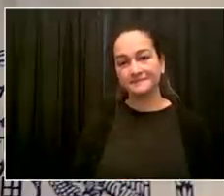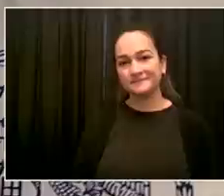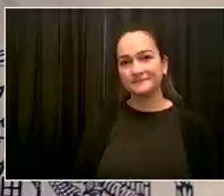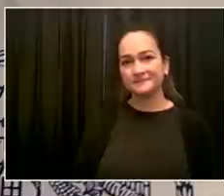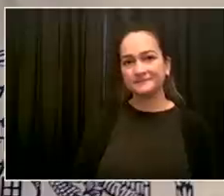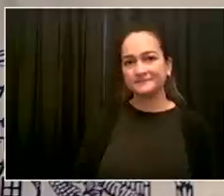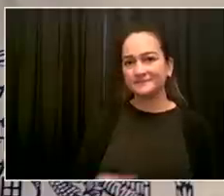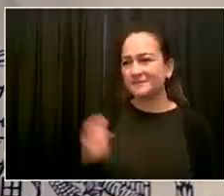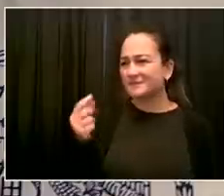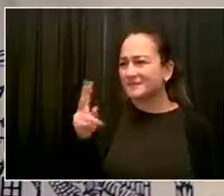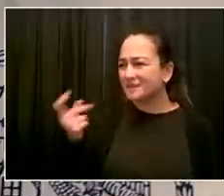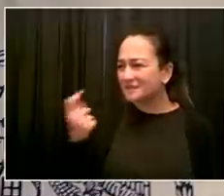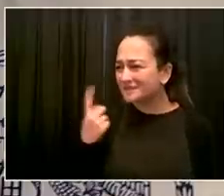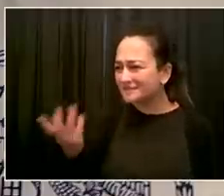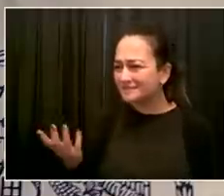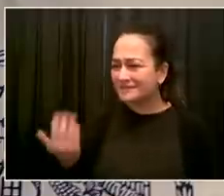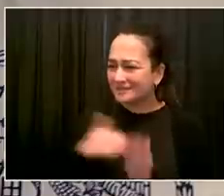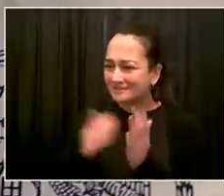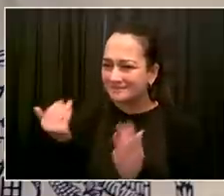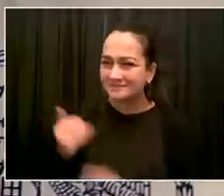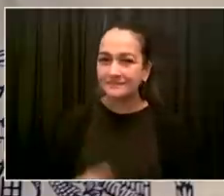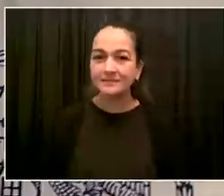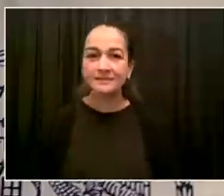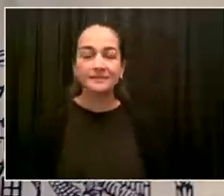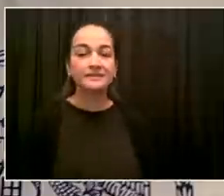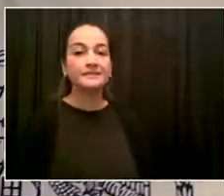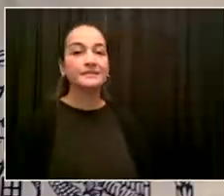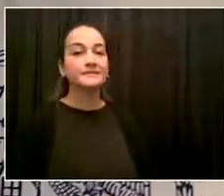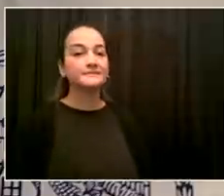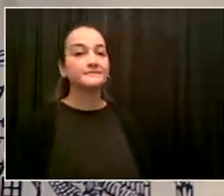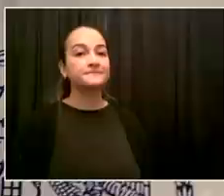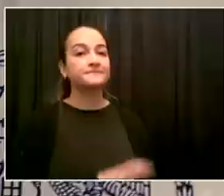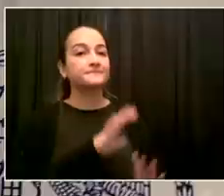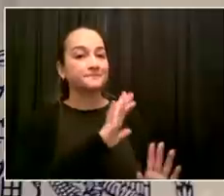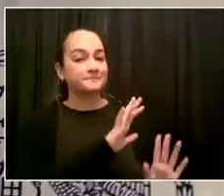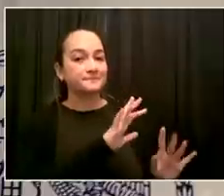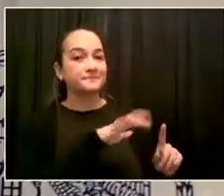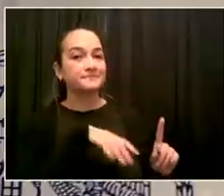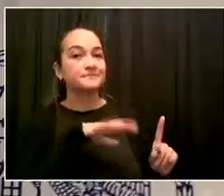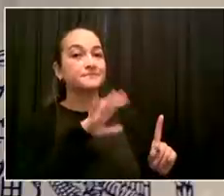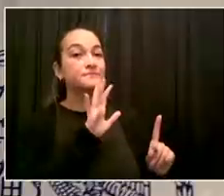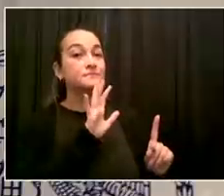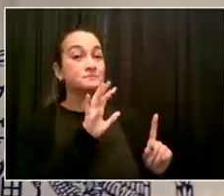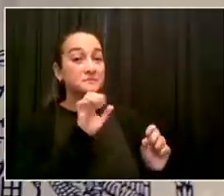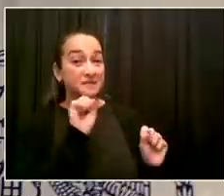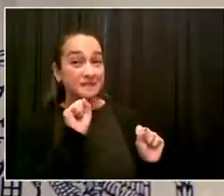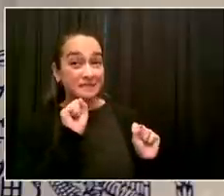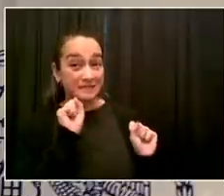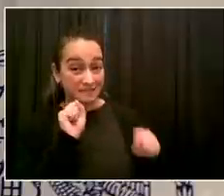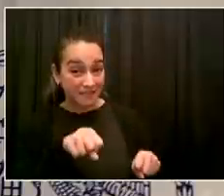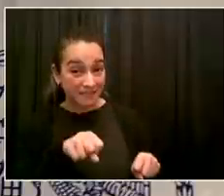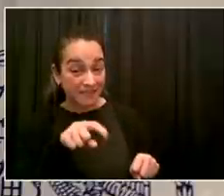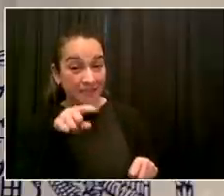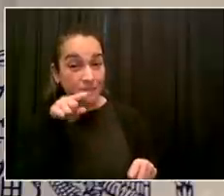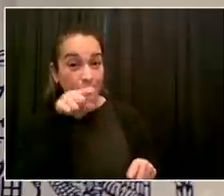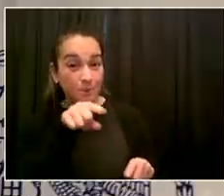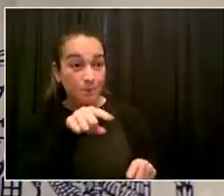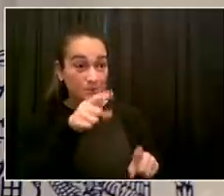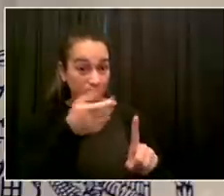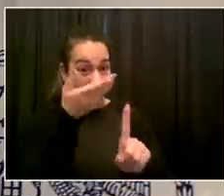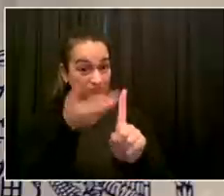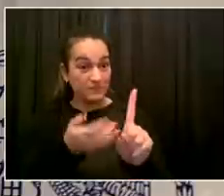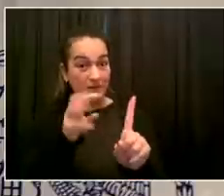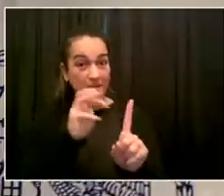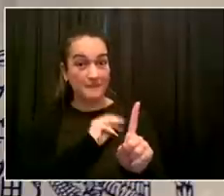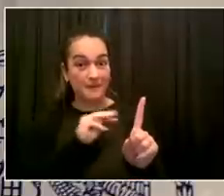Right. Can you use your executive power to release even more people at Rikers